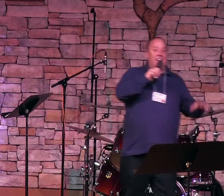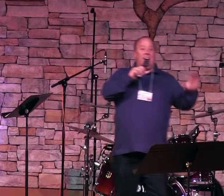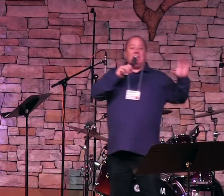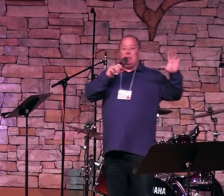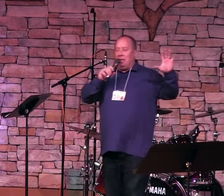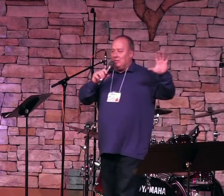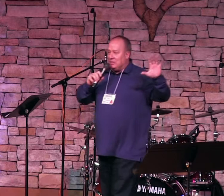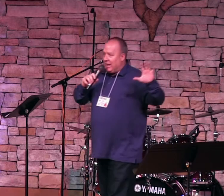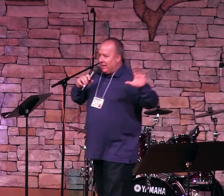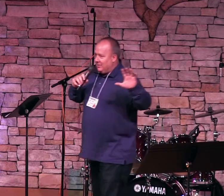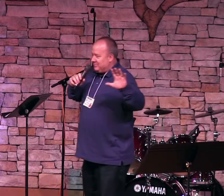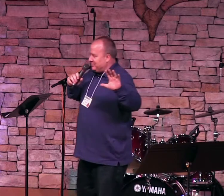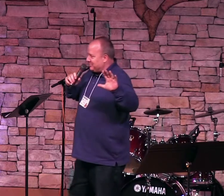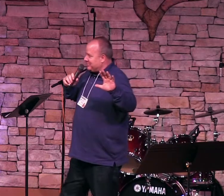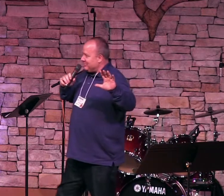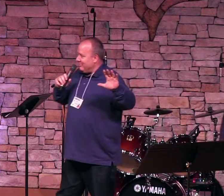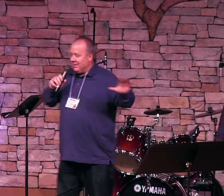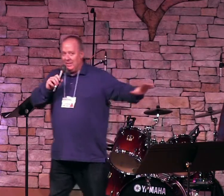i got something else to say